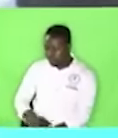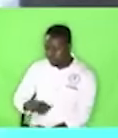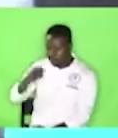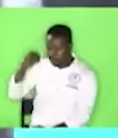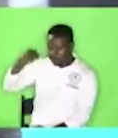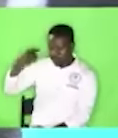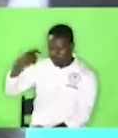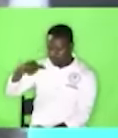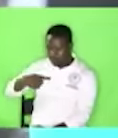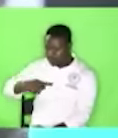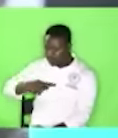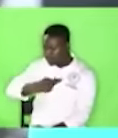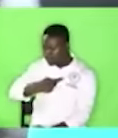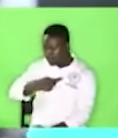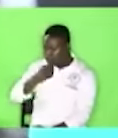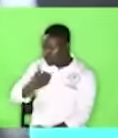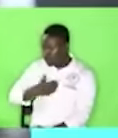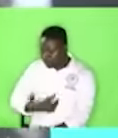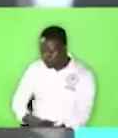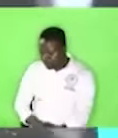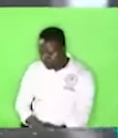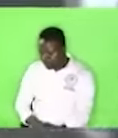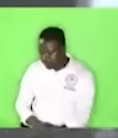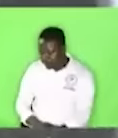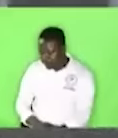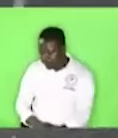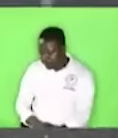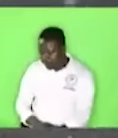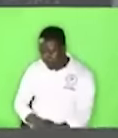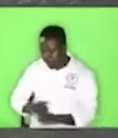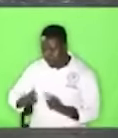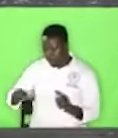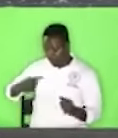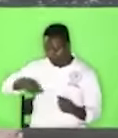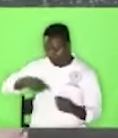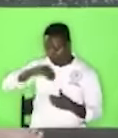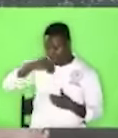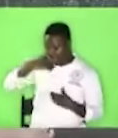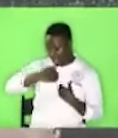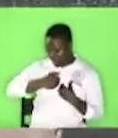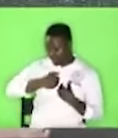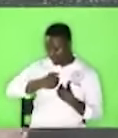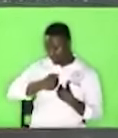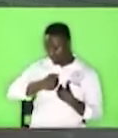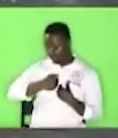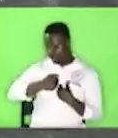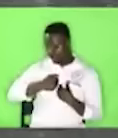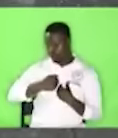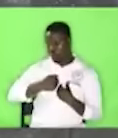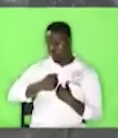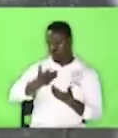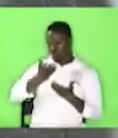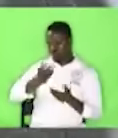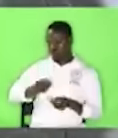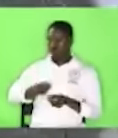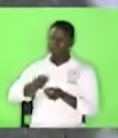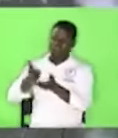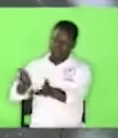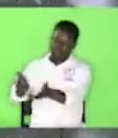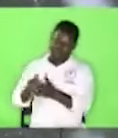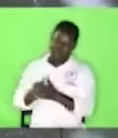gold we don't have but what we have we want to give that to you